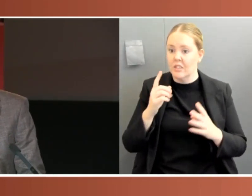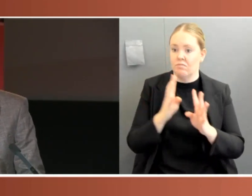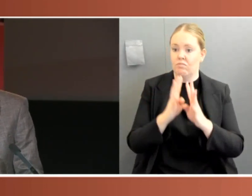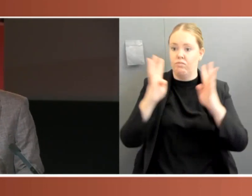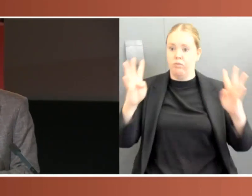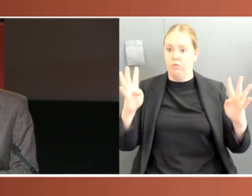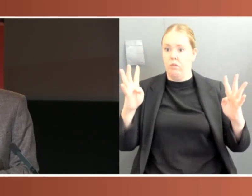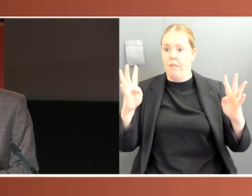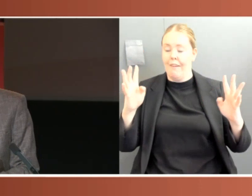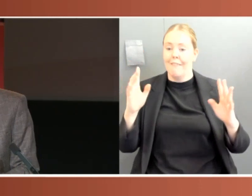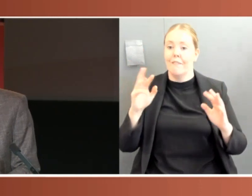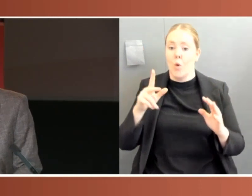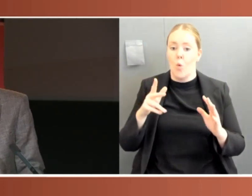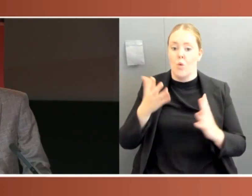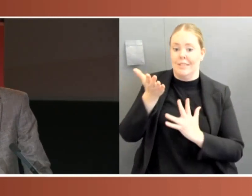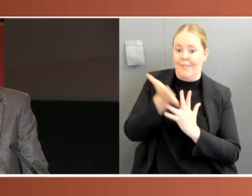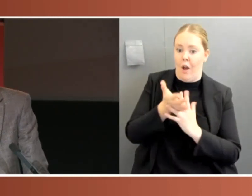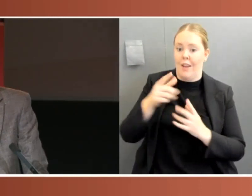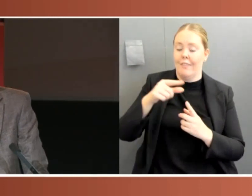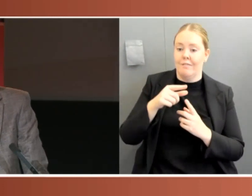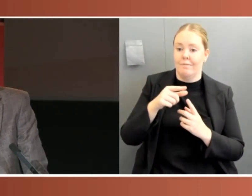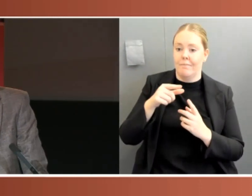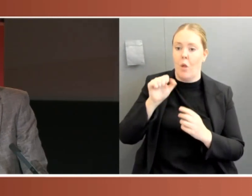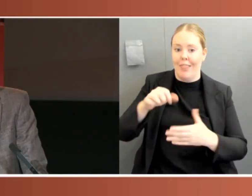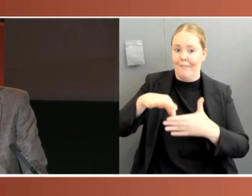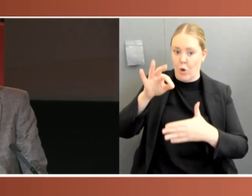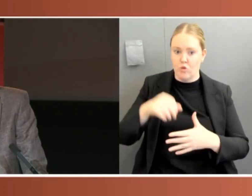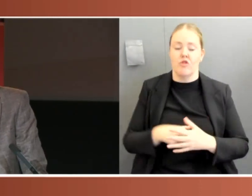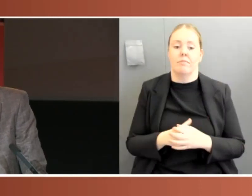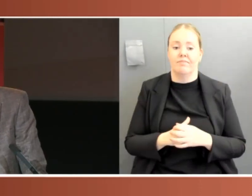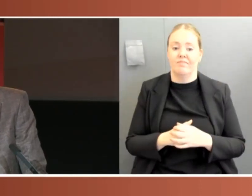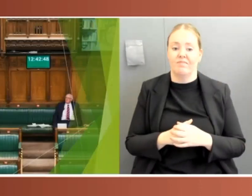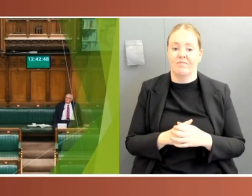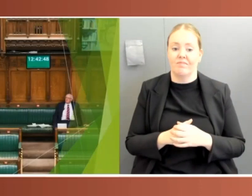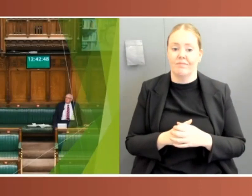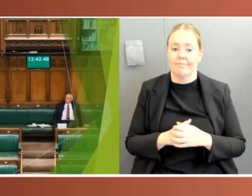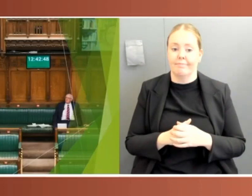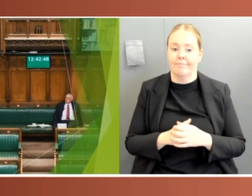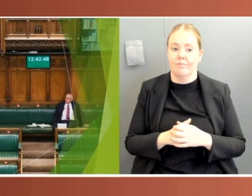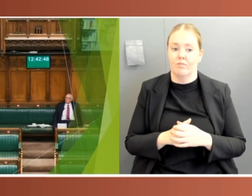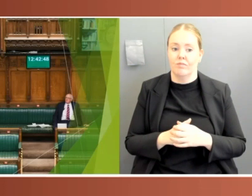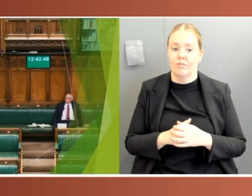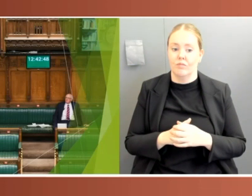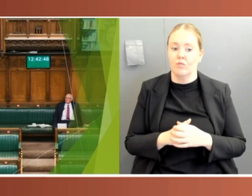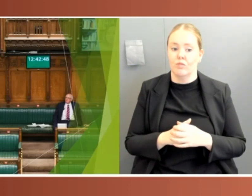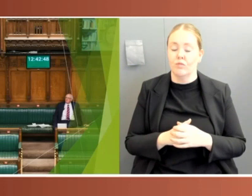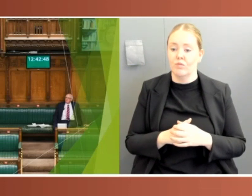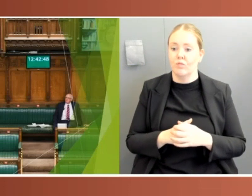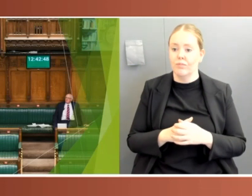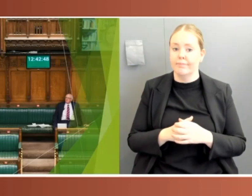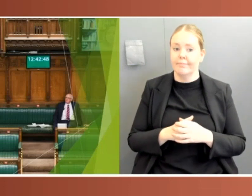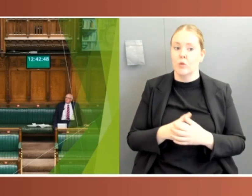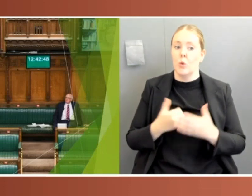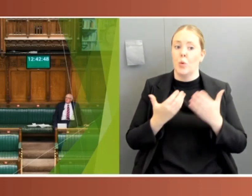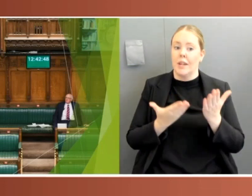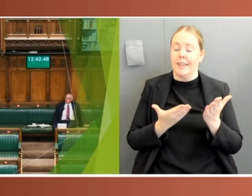So the experience in Australia compares poorly with that elsewhere, while hybrid proceedings were not unusual. So here, even when parliament sat, many of its members